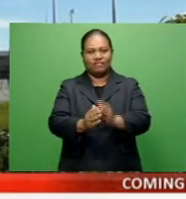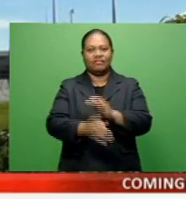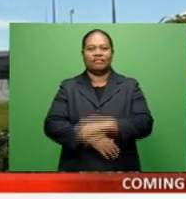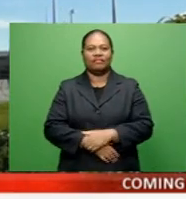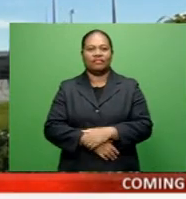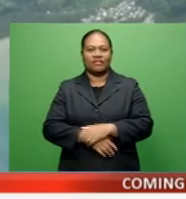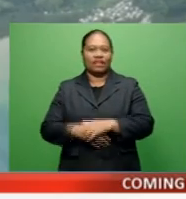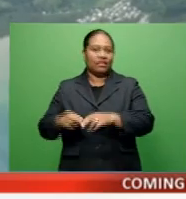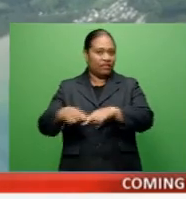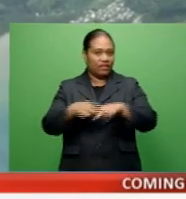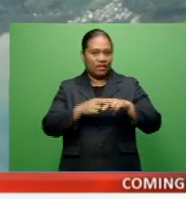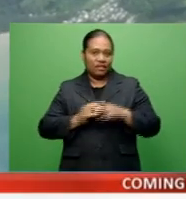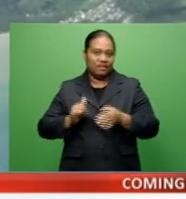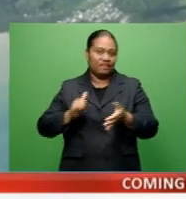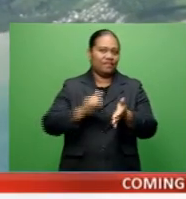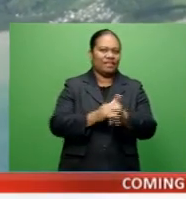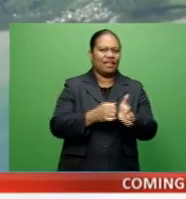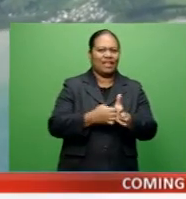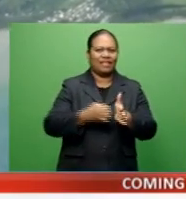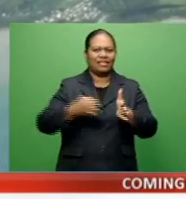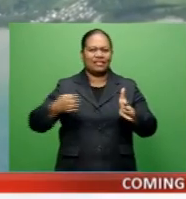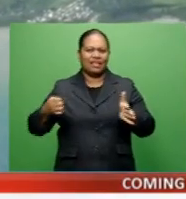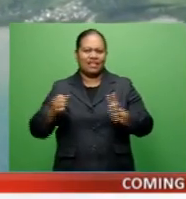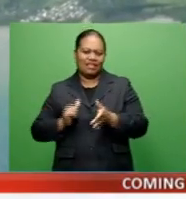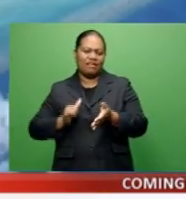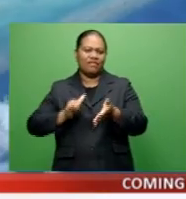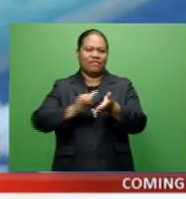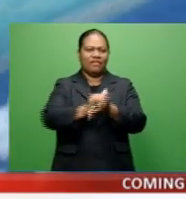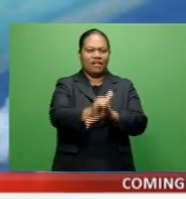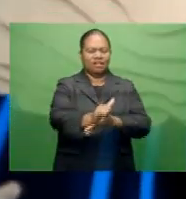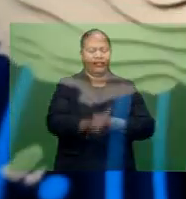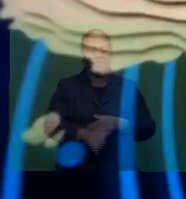and PGOA's extensive flight credits. Stay with us.